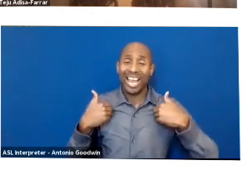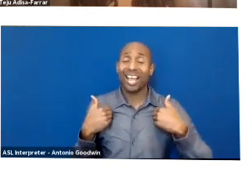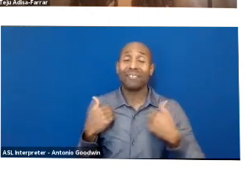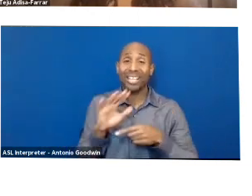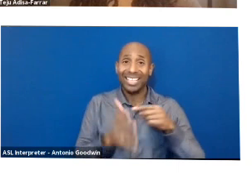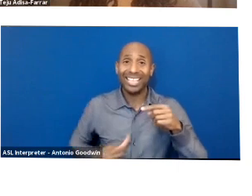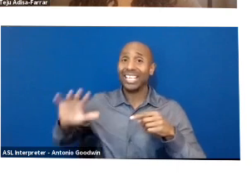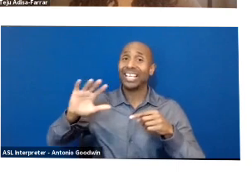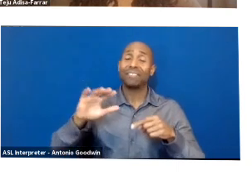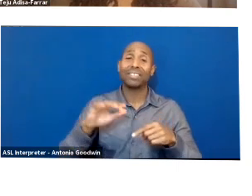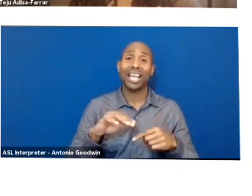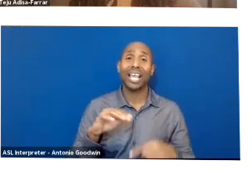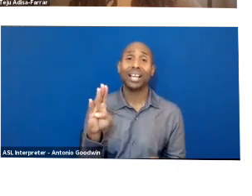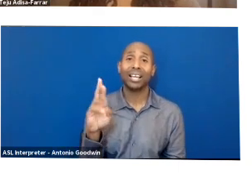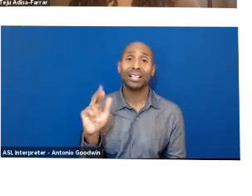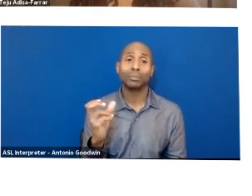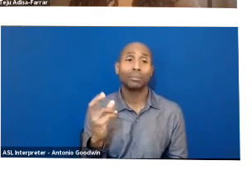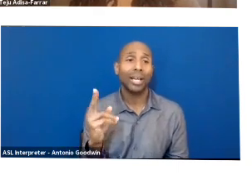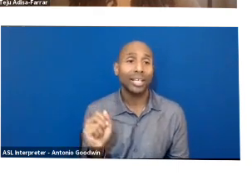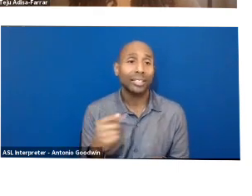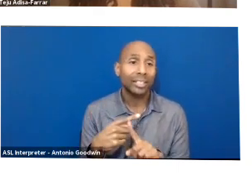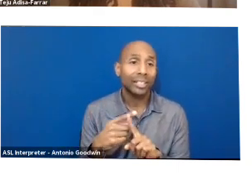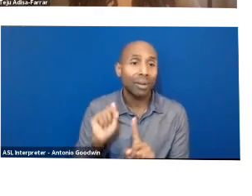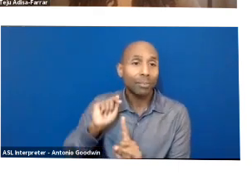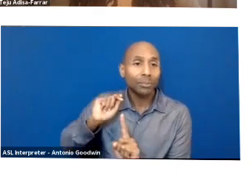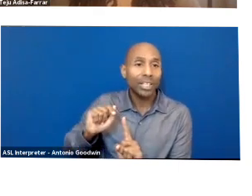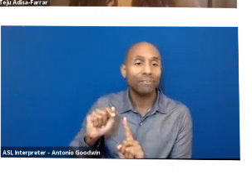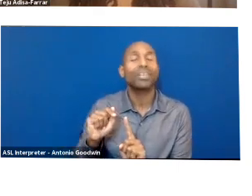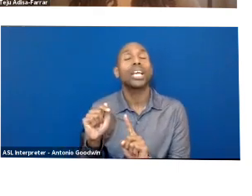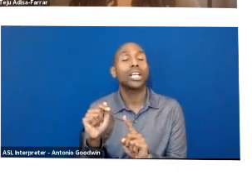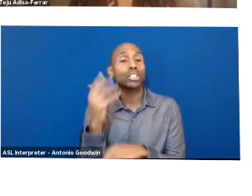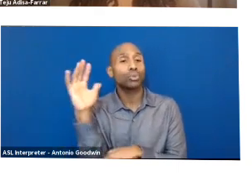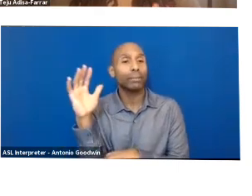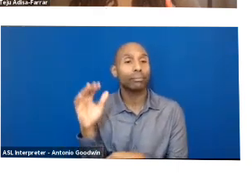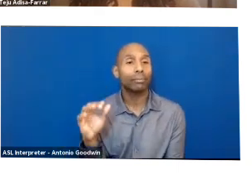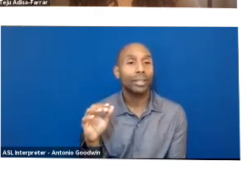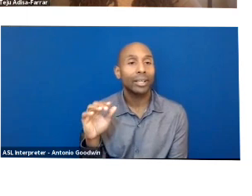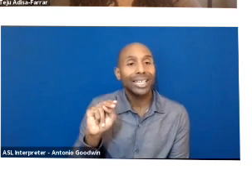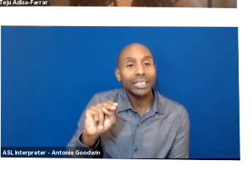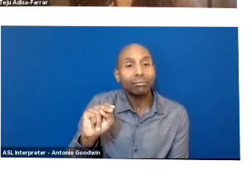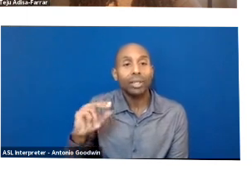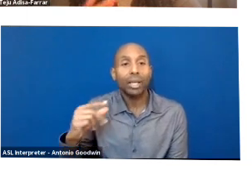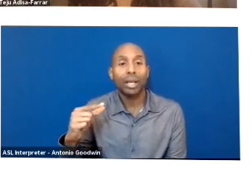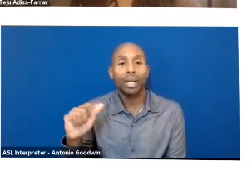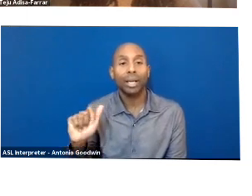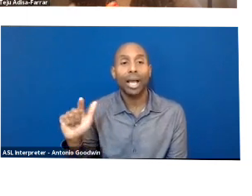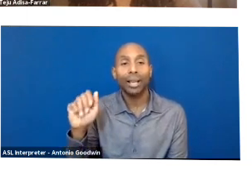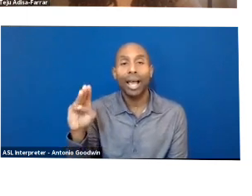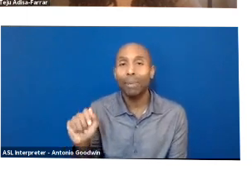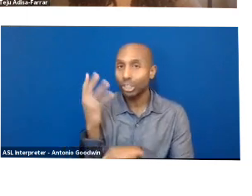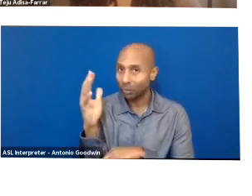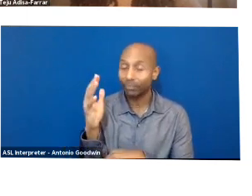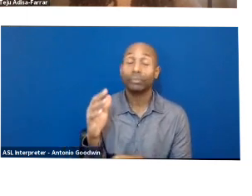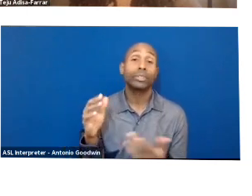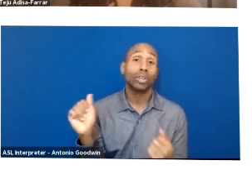usually from the Ngalama tree. So all of the dye that was used for this process was from the trees that were located